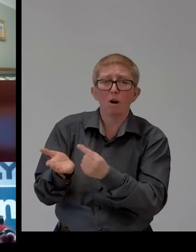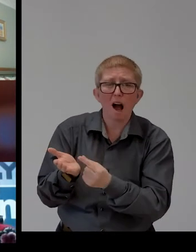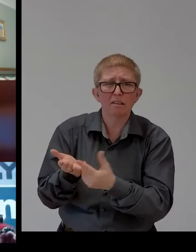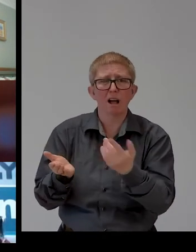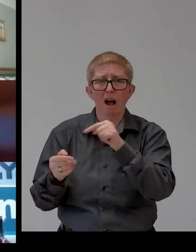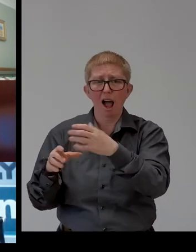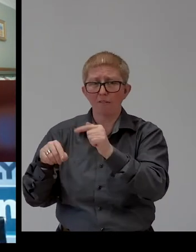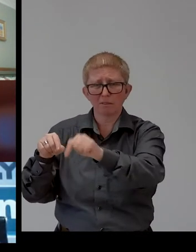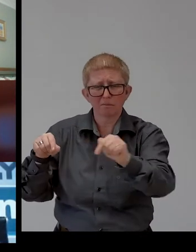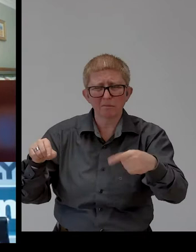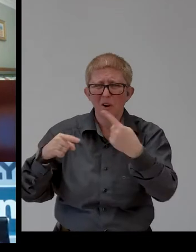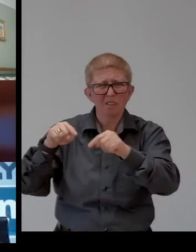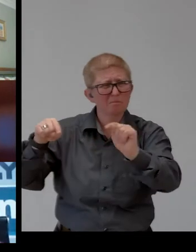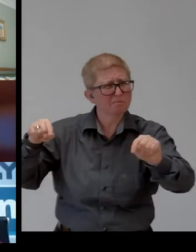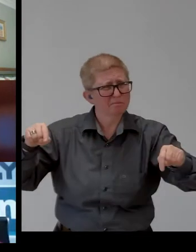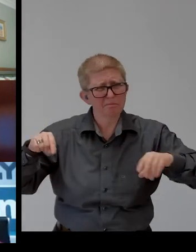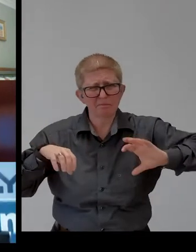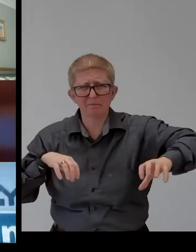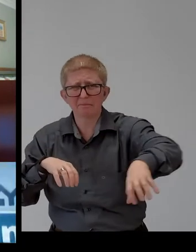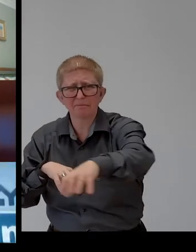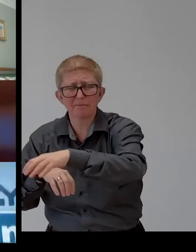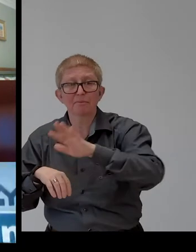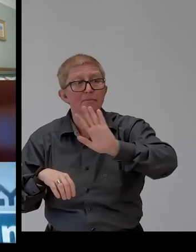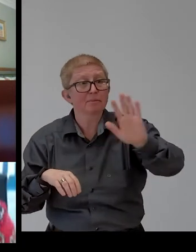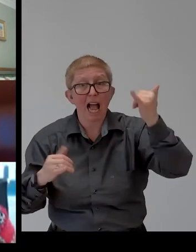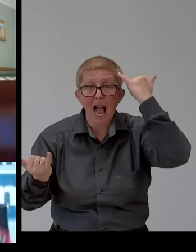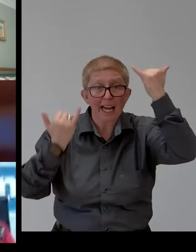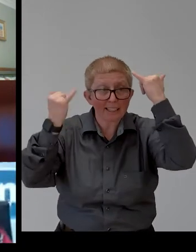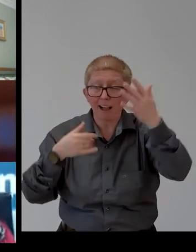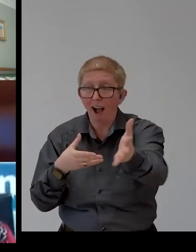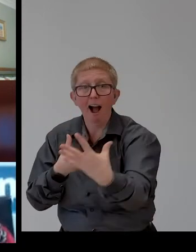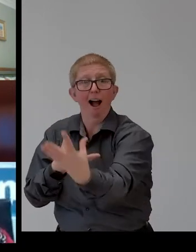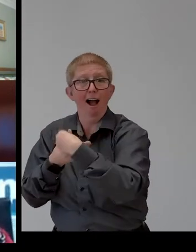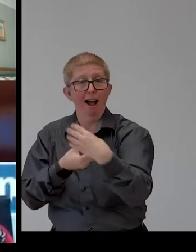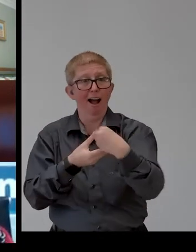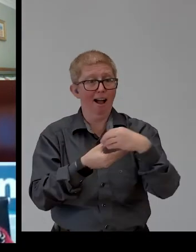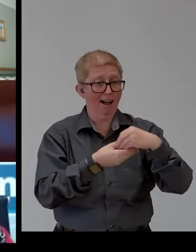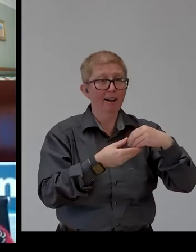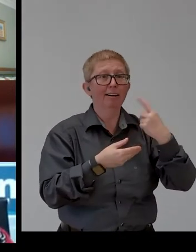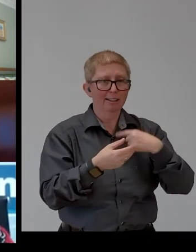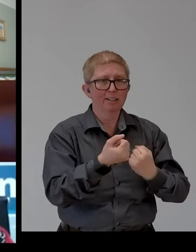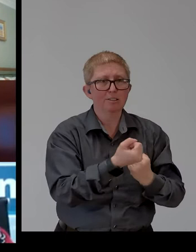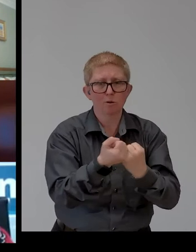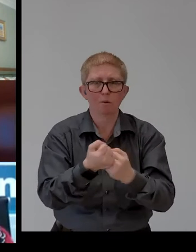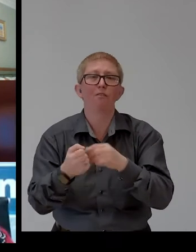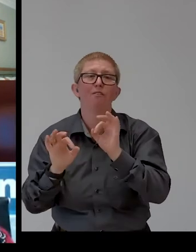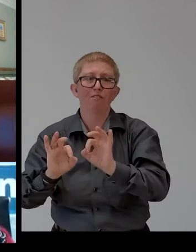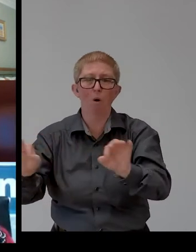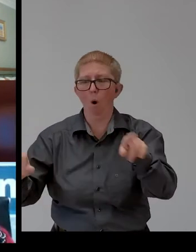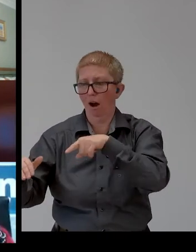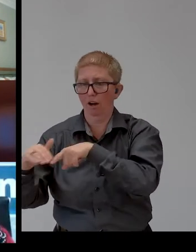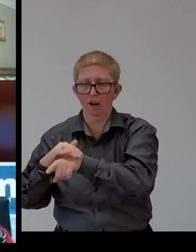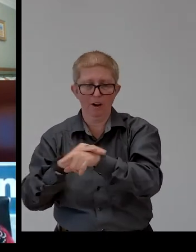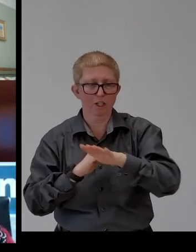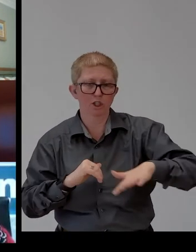others on extending some of your ideas and to extending support to refugees in other countries around the world.